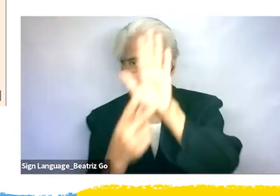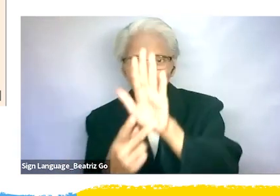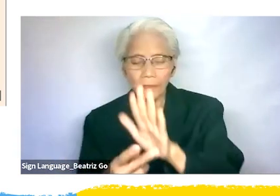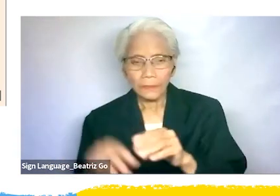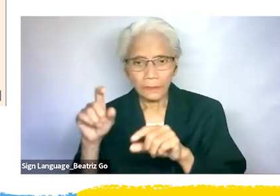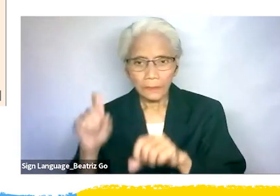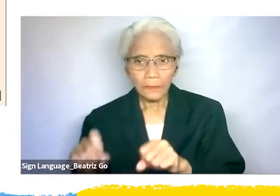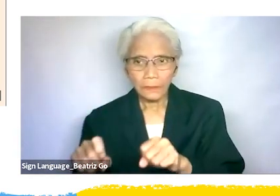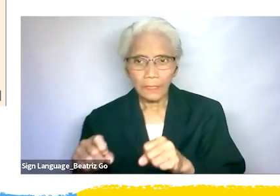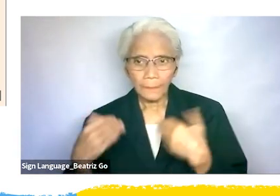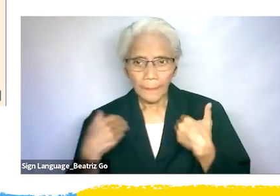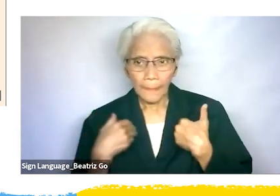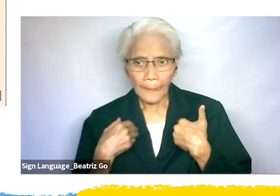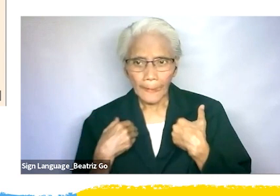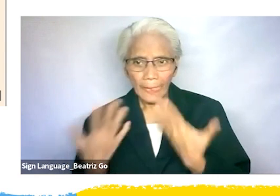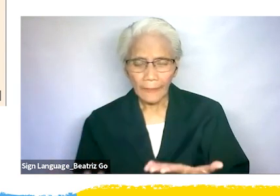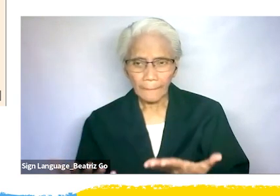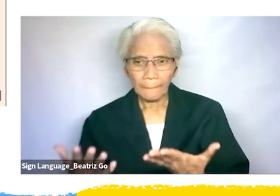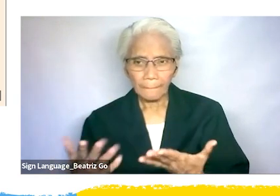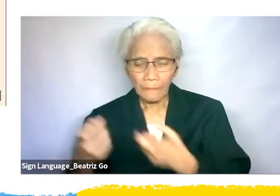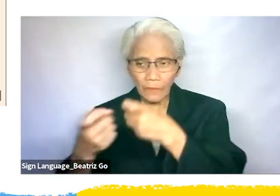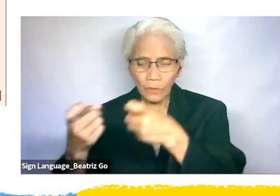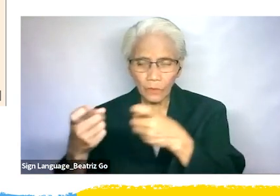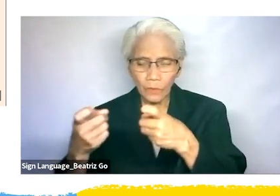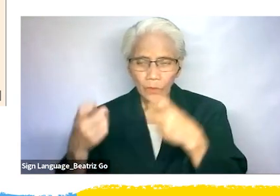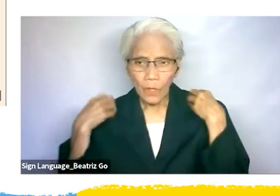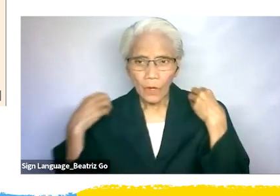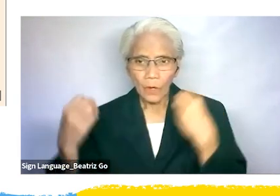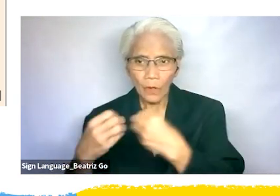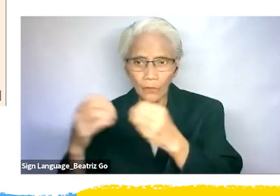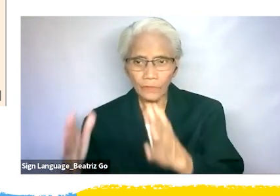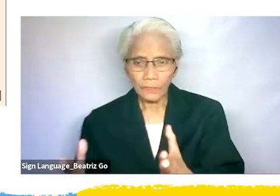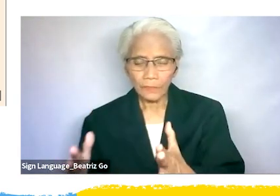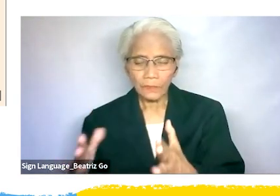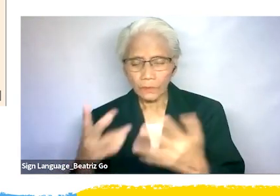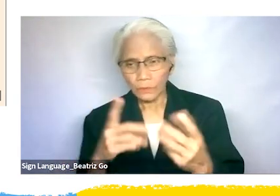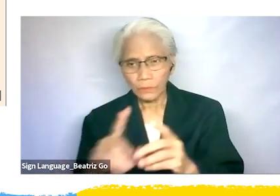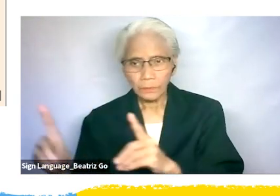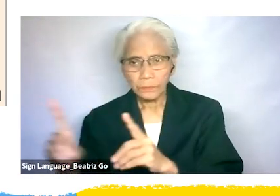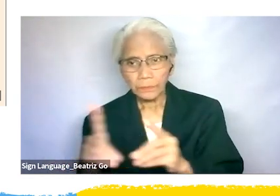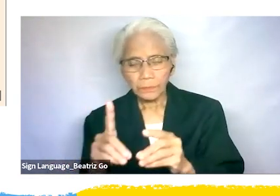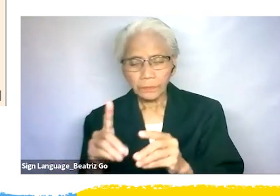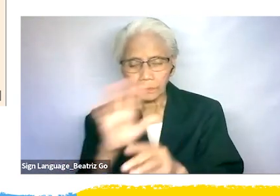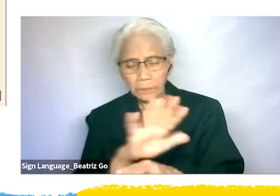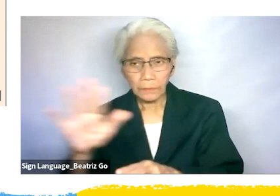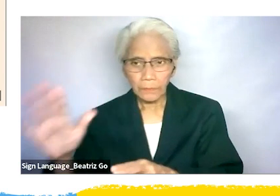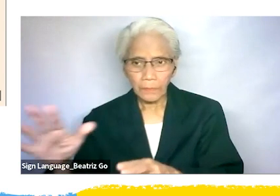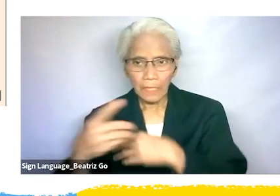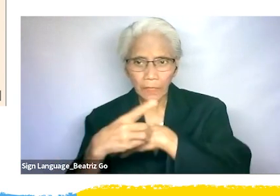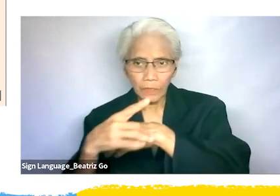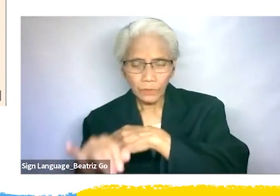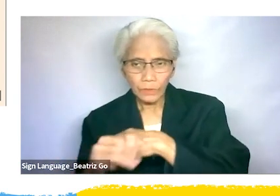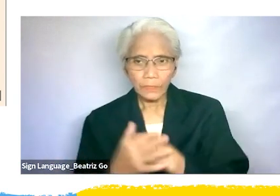provide training for crowd control officers in performing their duty in accordance with international standards,